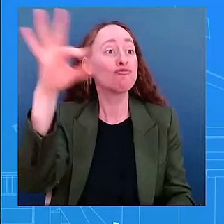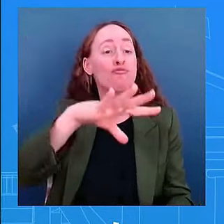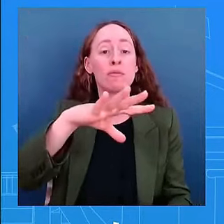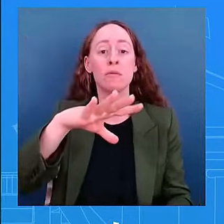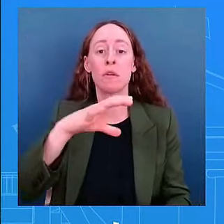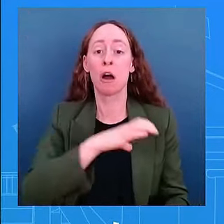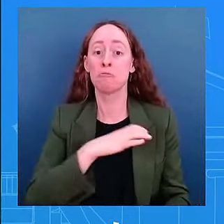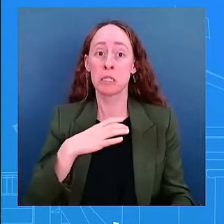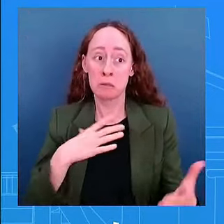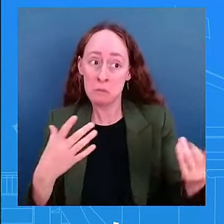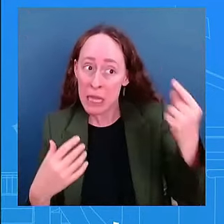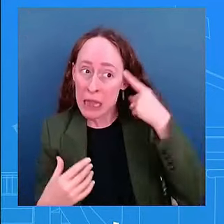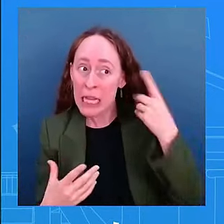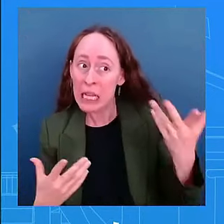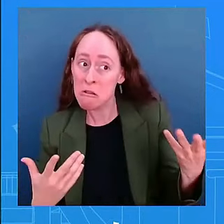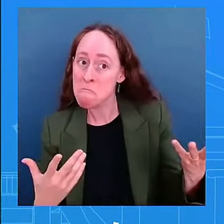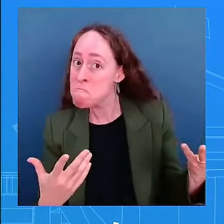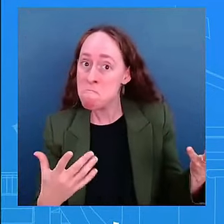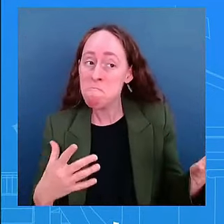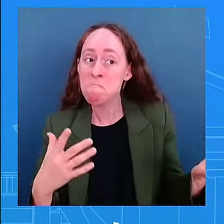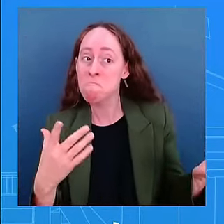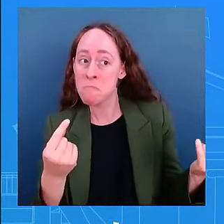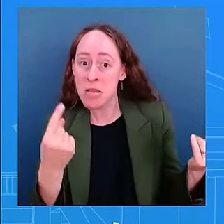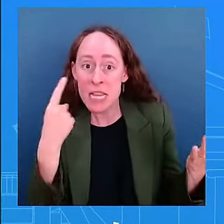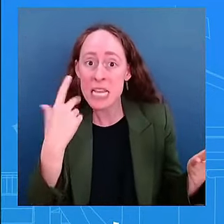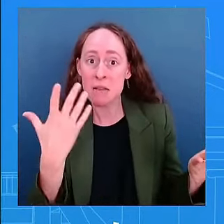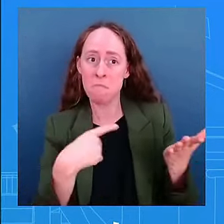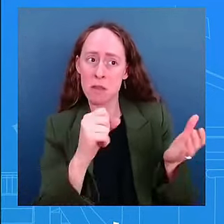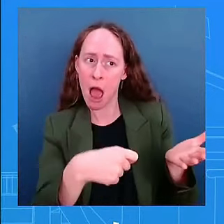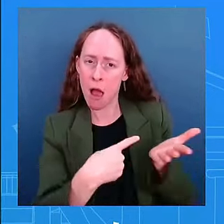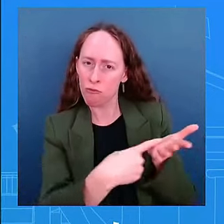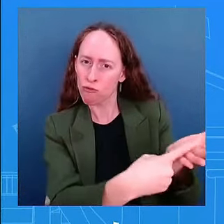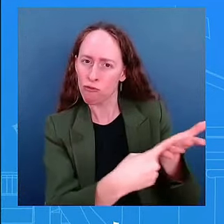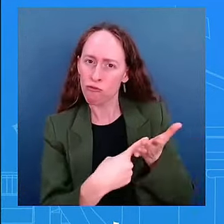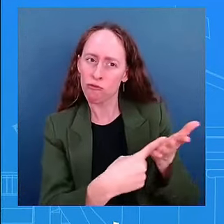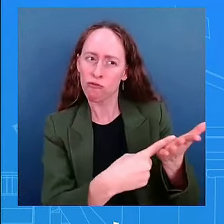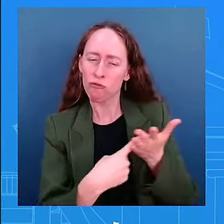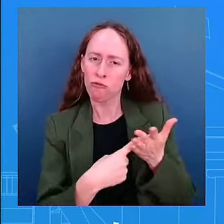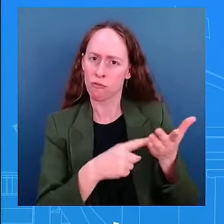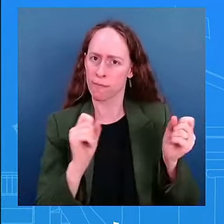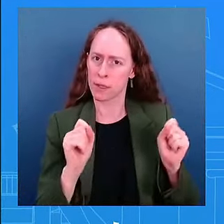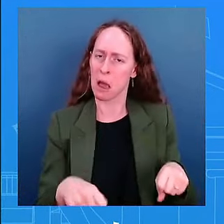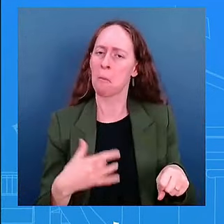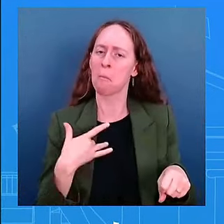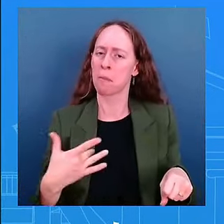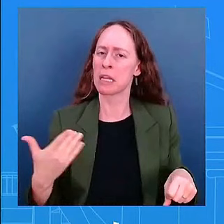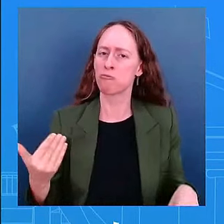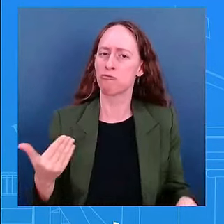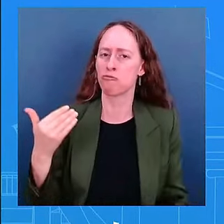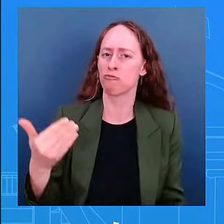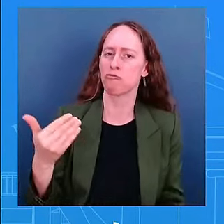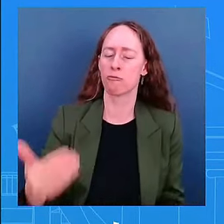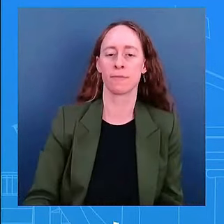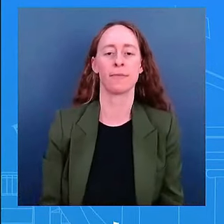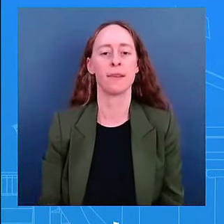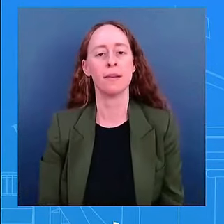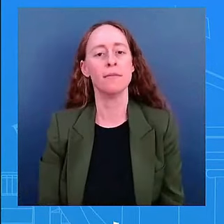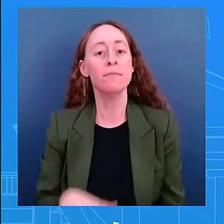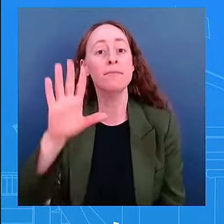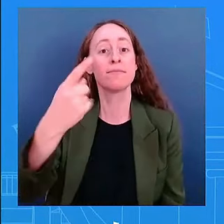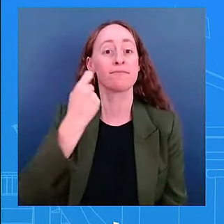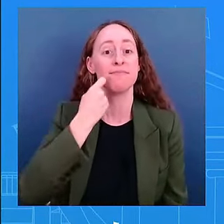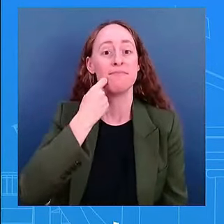to the american people we see a healthy debate i listed out moments ago when i was having a back and forth with jackie here uh